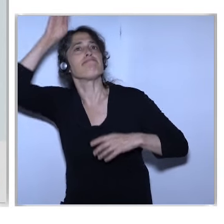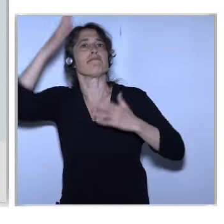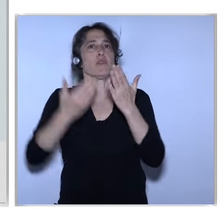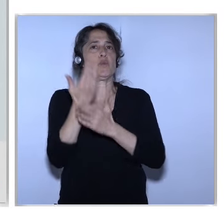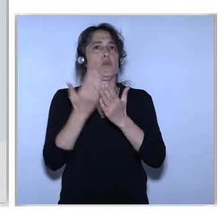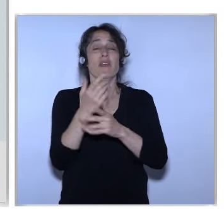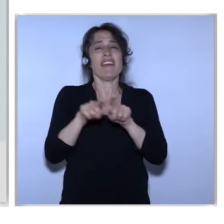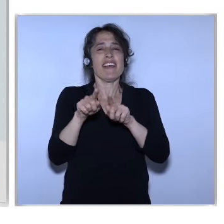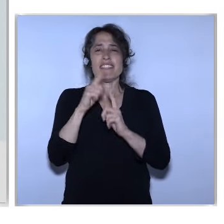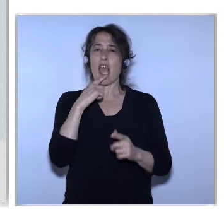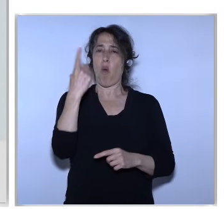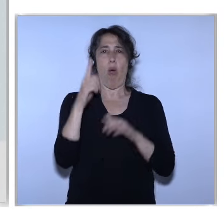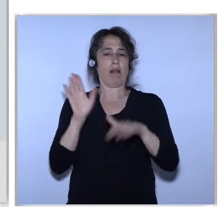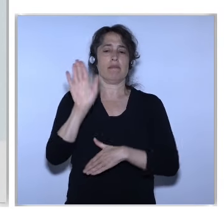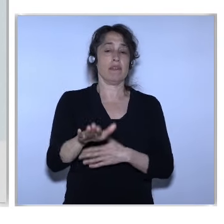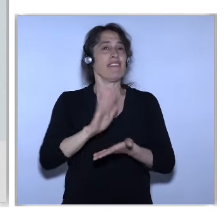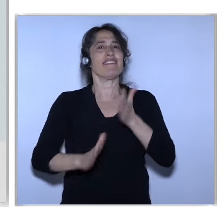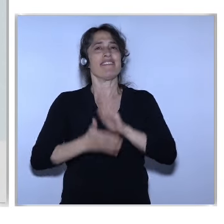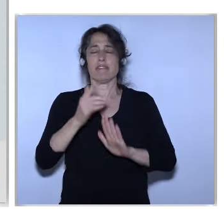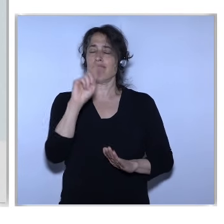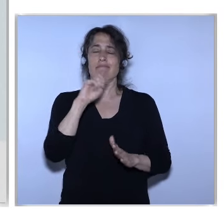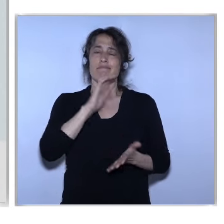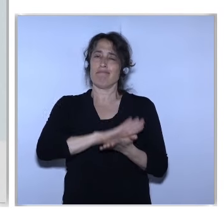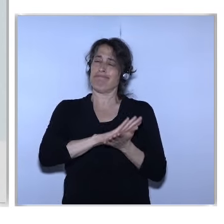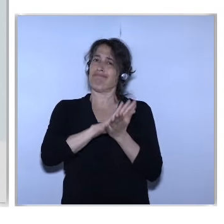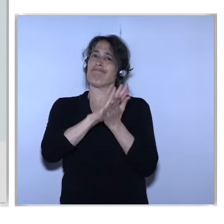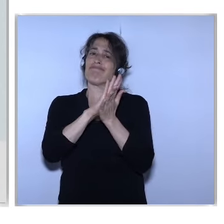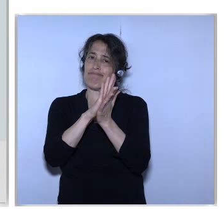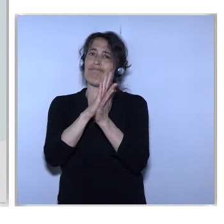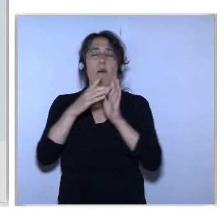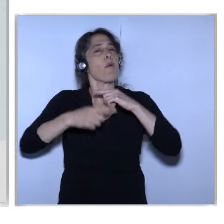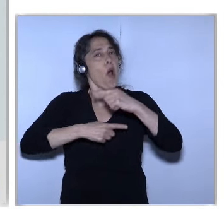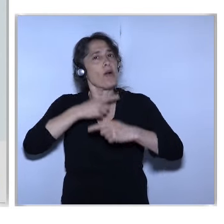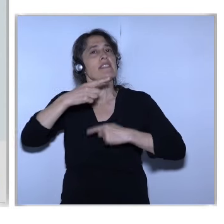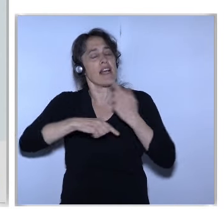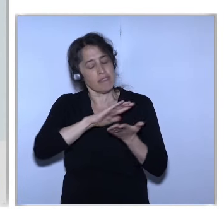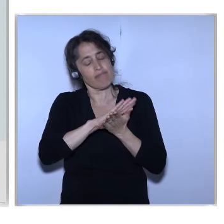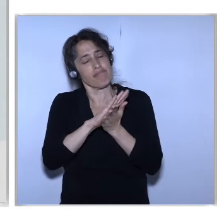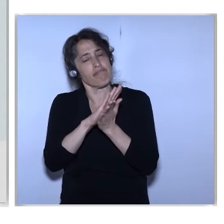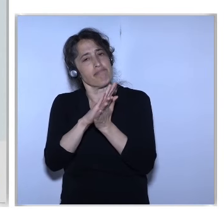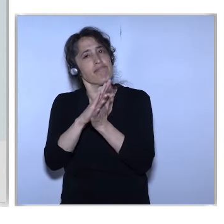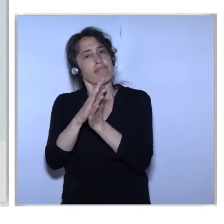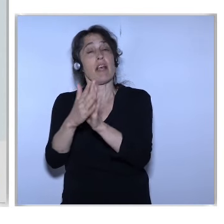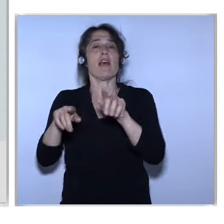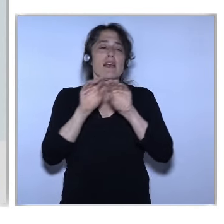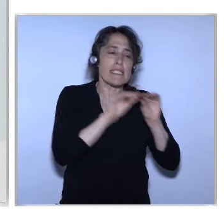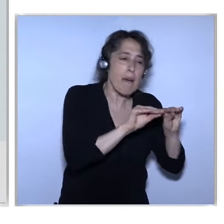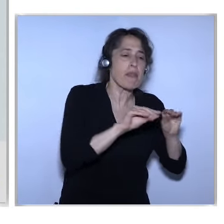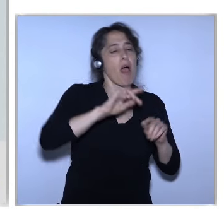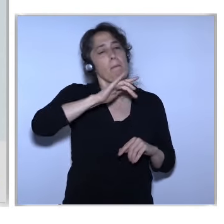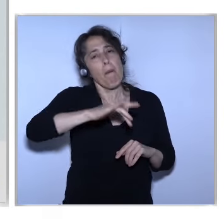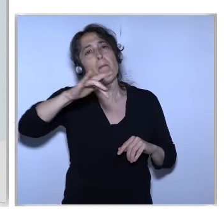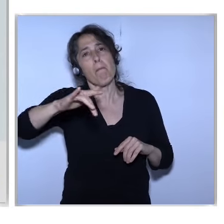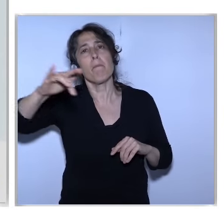It's Not Anymore Just Separate Conferences Separate Seminars But We've Already Drafted There